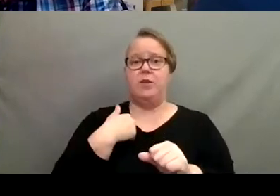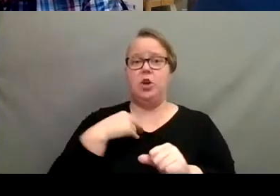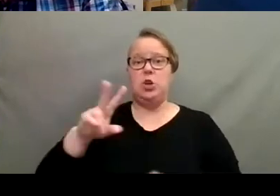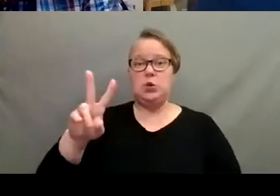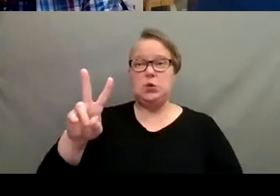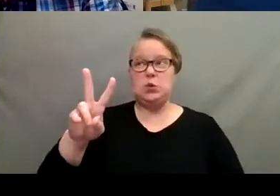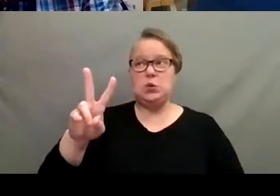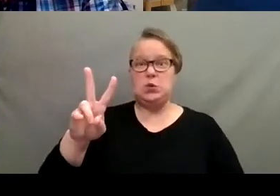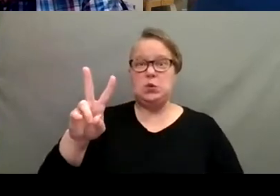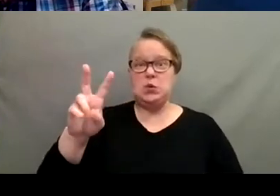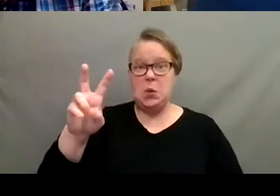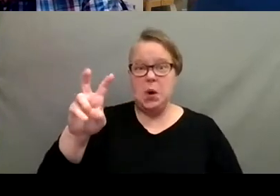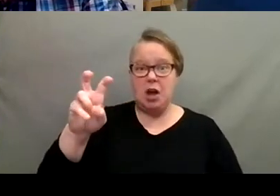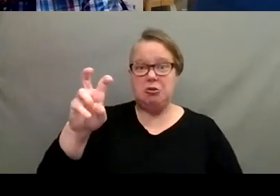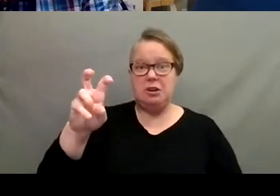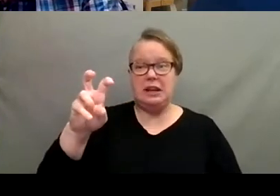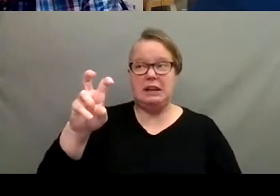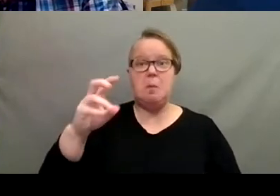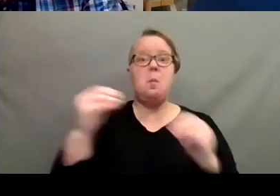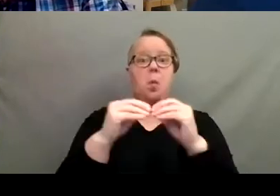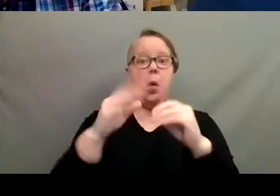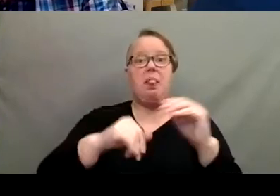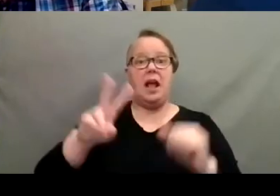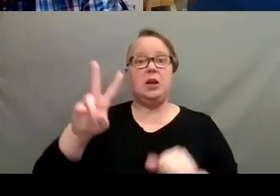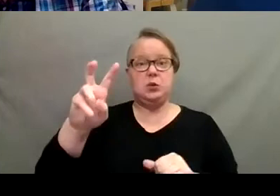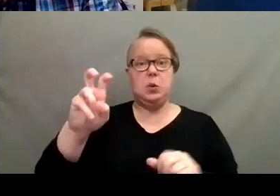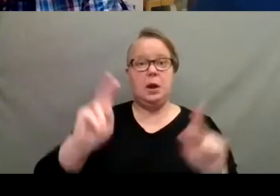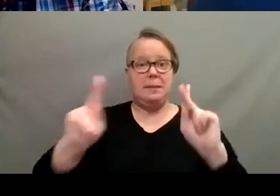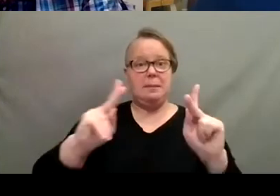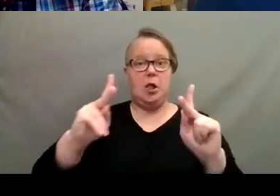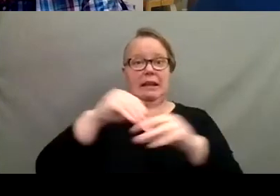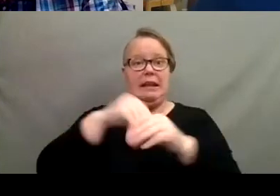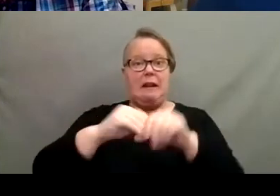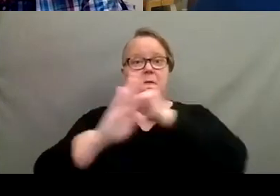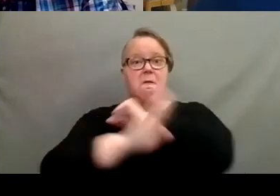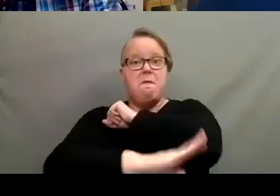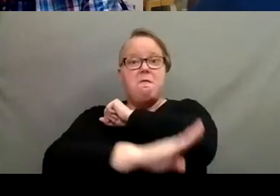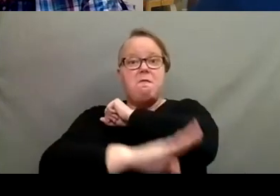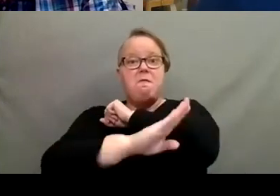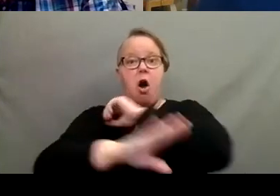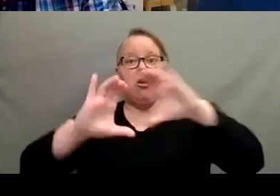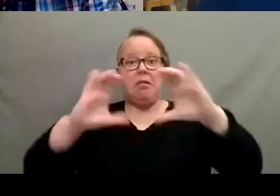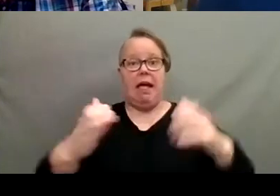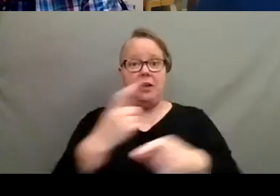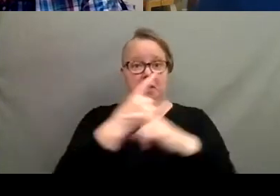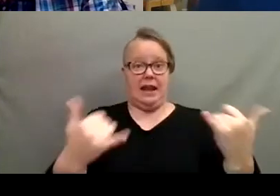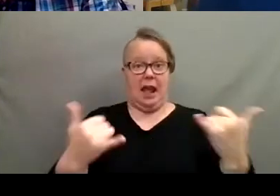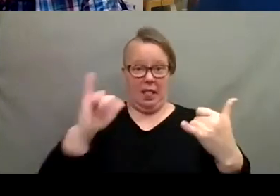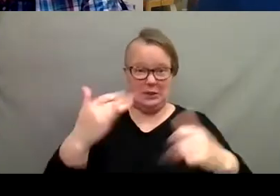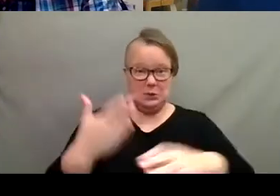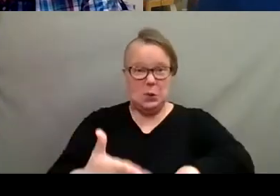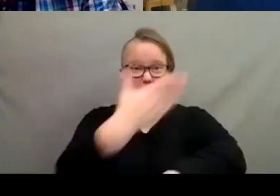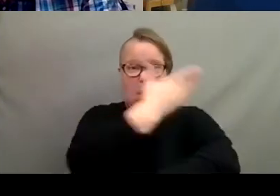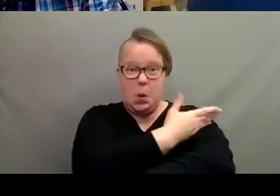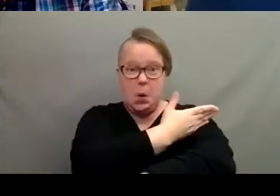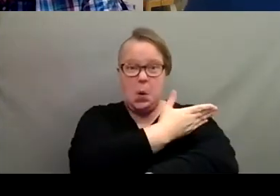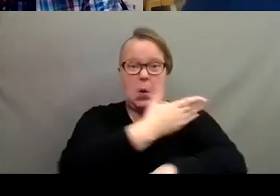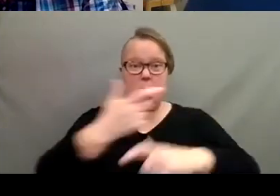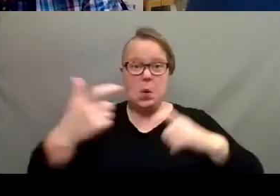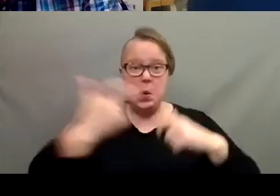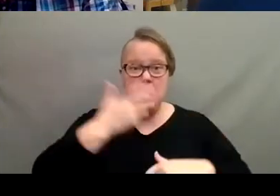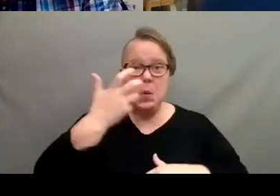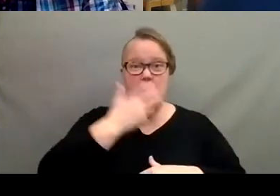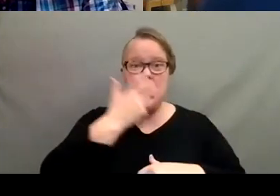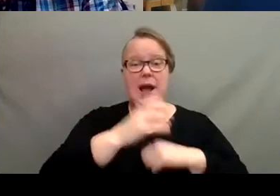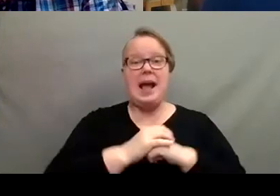uh, plus folks in the fall class right now, which is a big increase in what we usually have. And